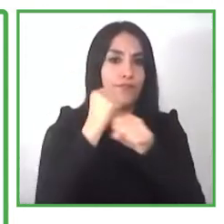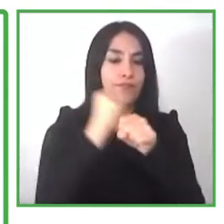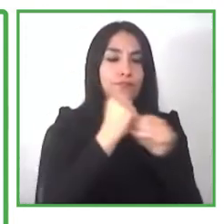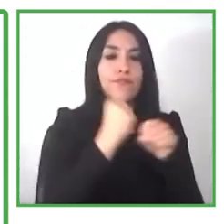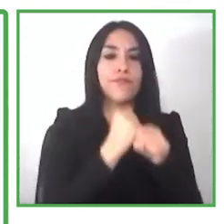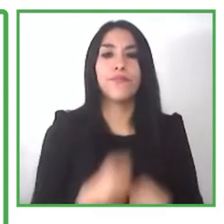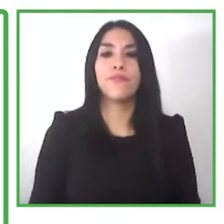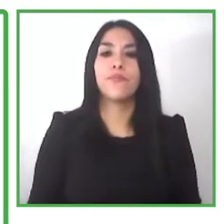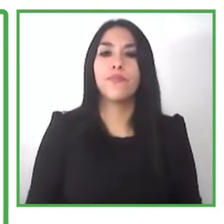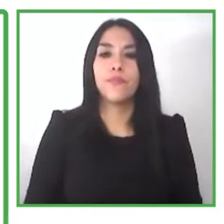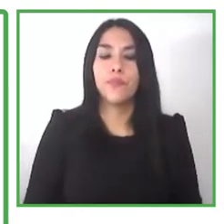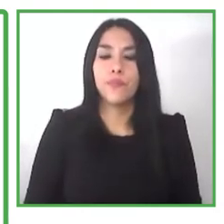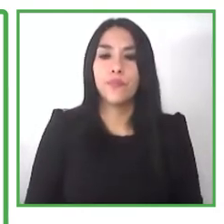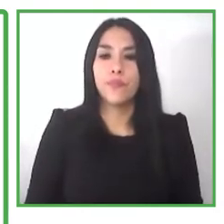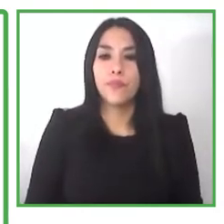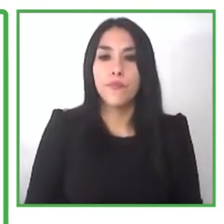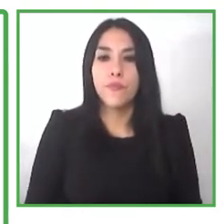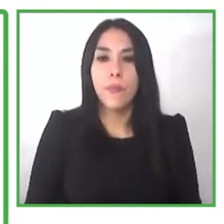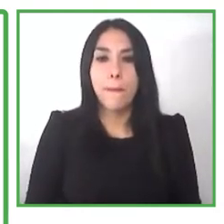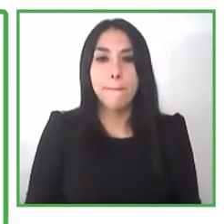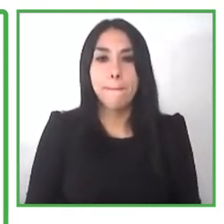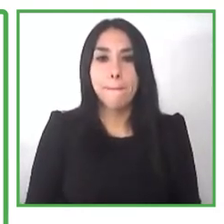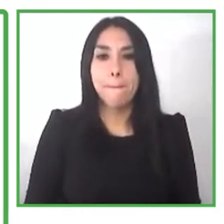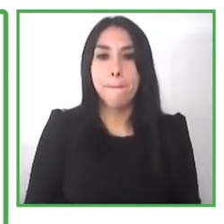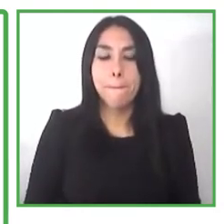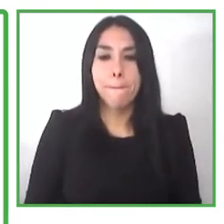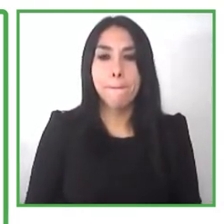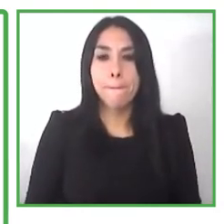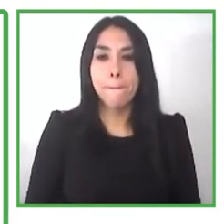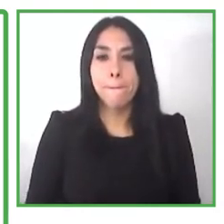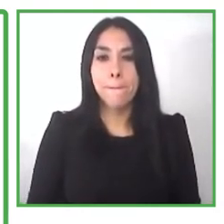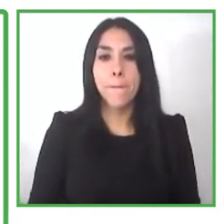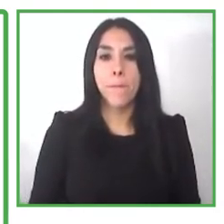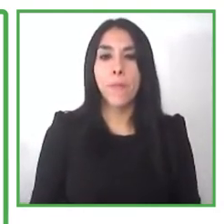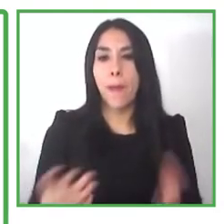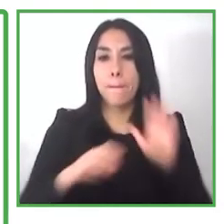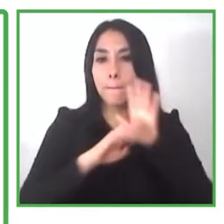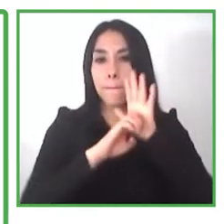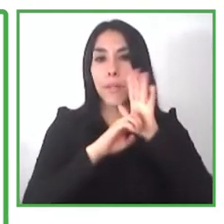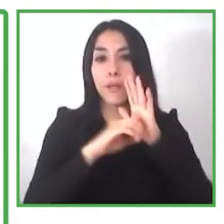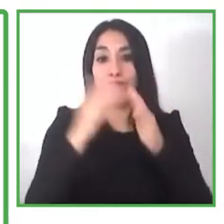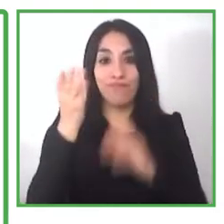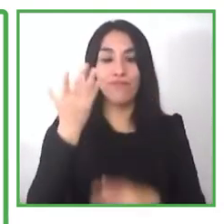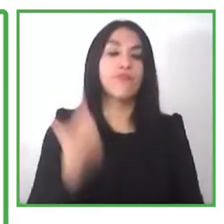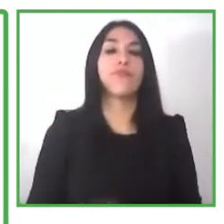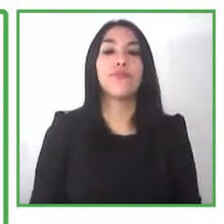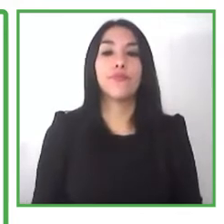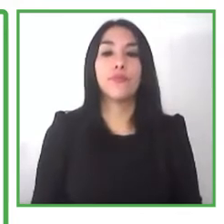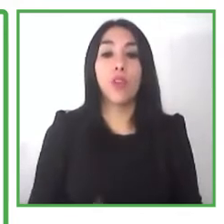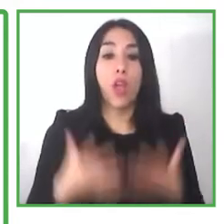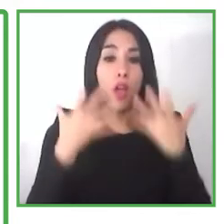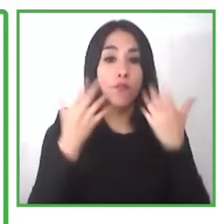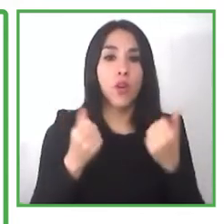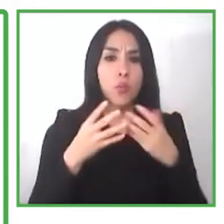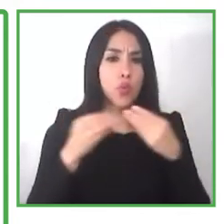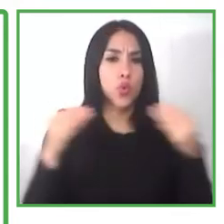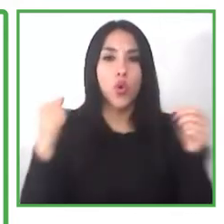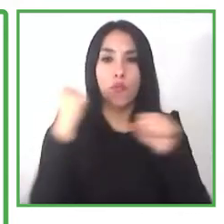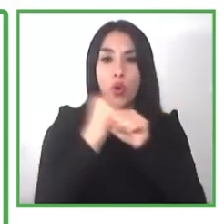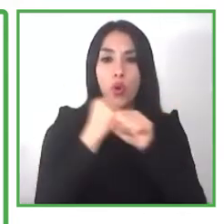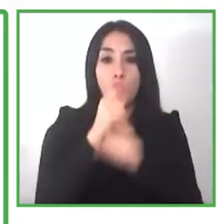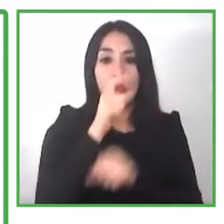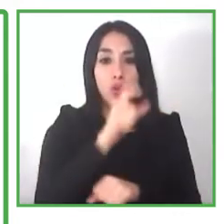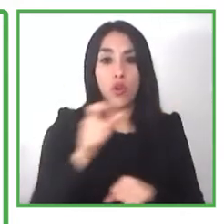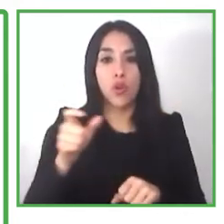thing where uh there's heavy customer contact where customers can get ugly um we like to have uh um structured